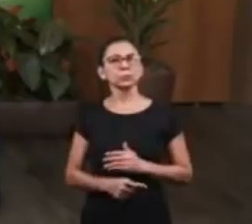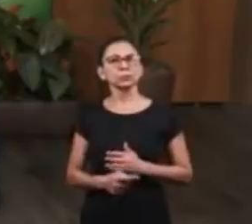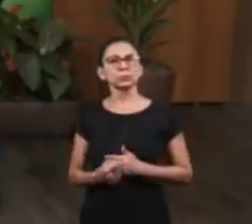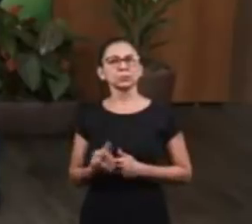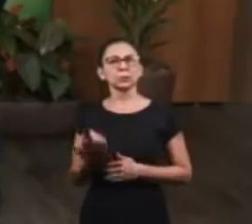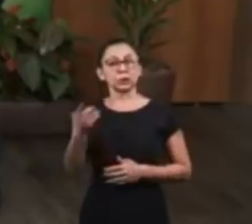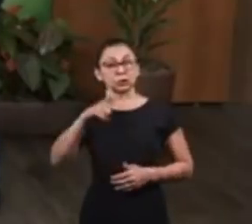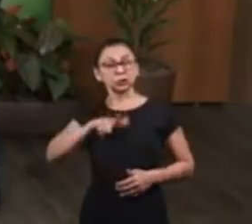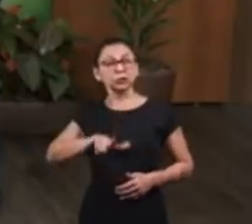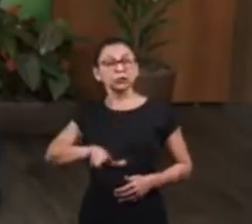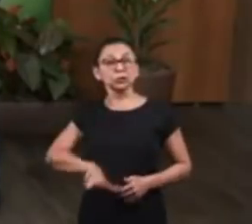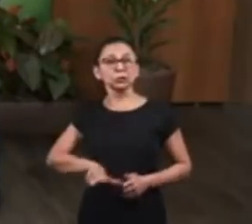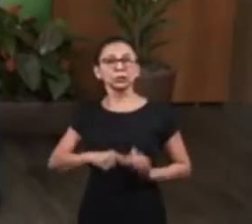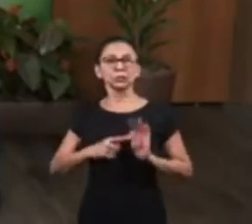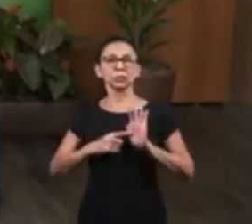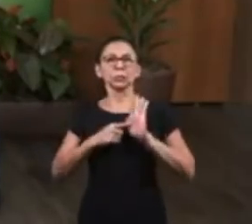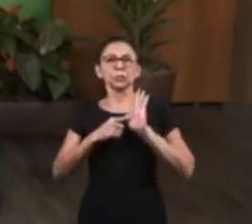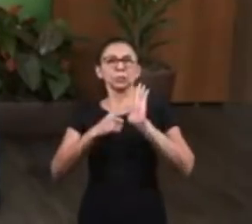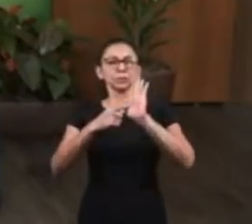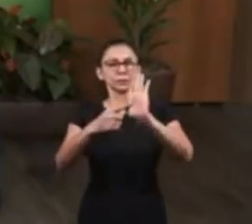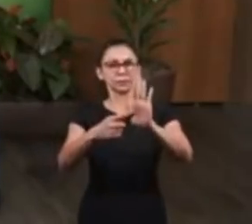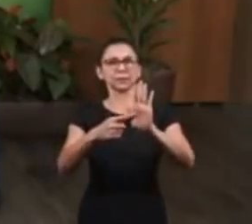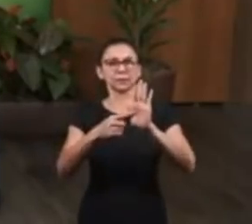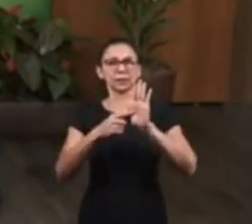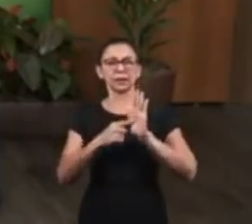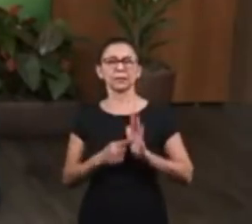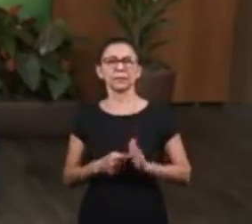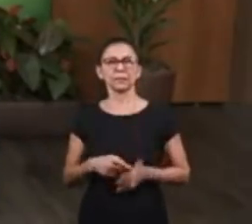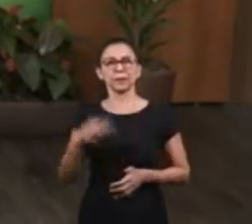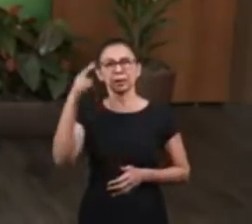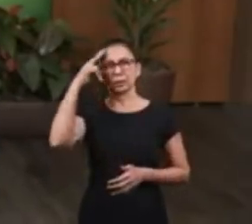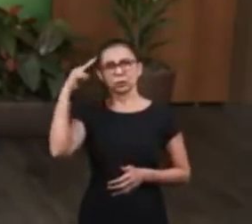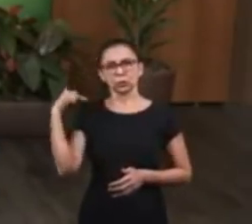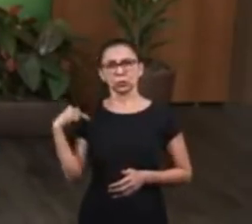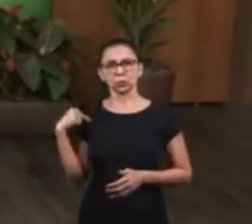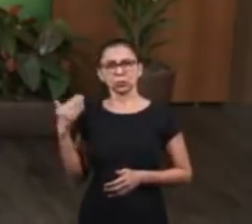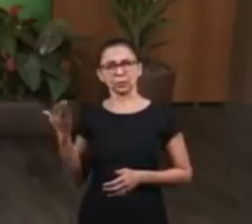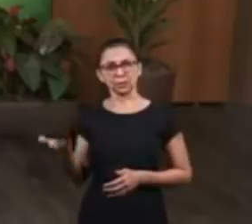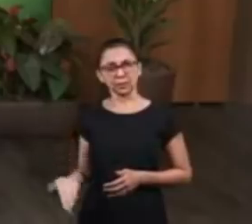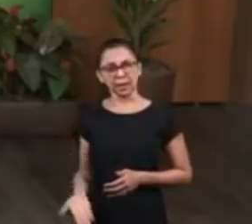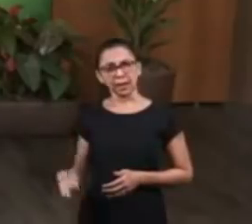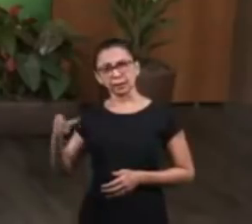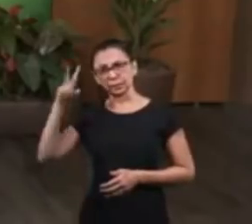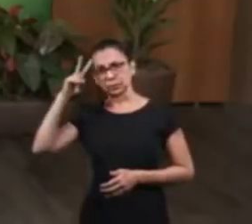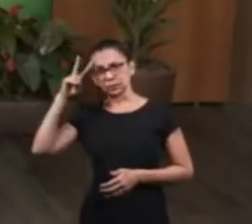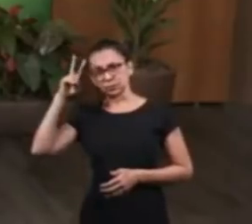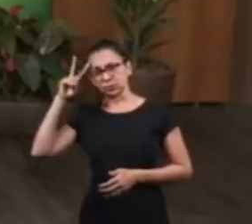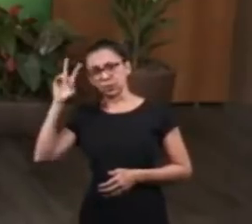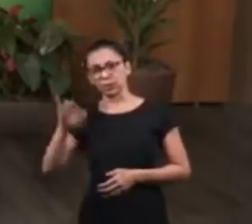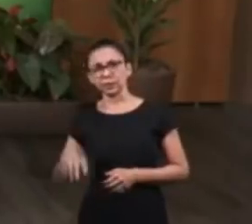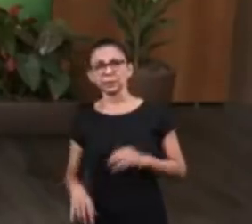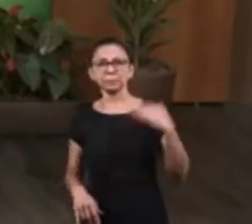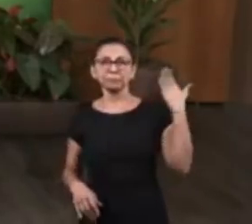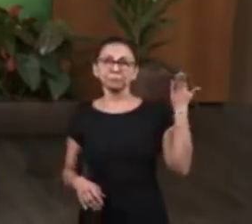important here to note is that in Joseph, we see the historic aspect,